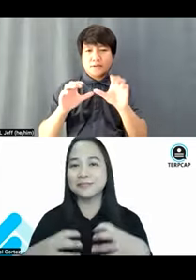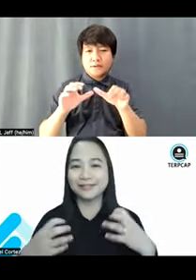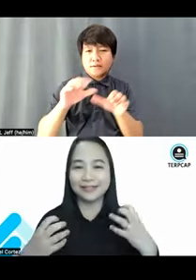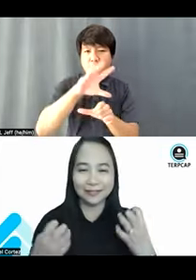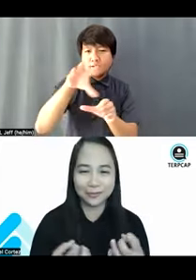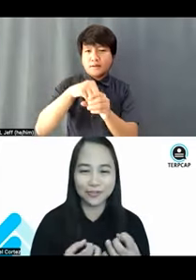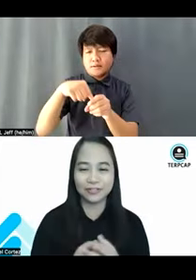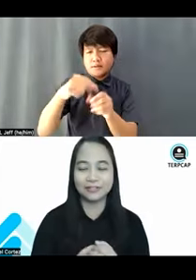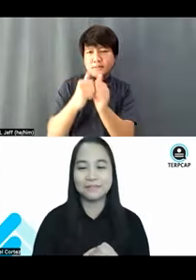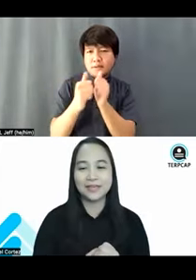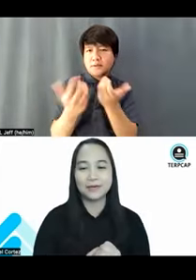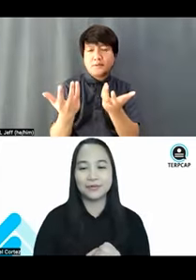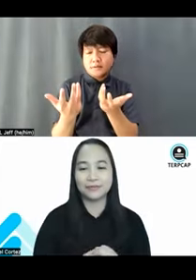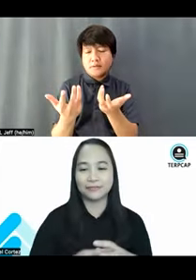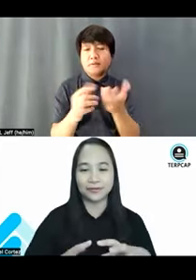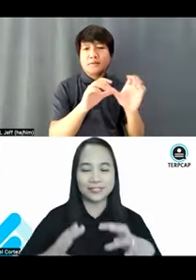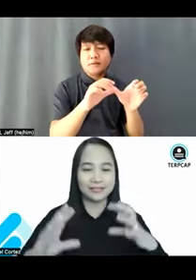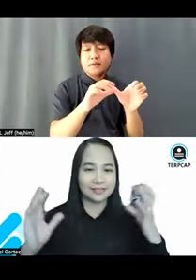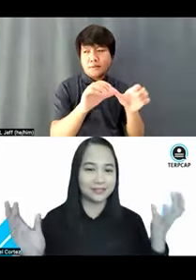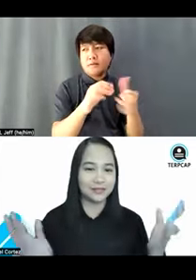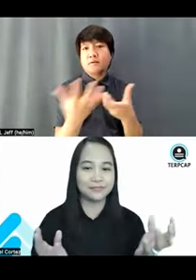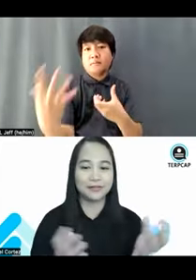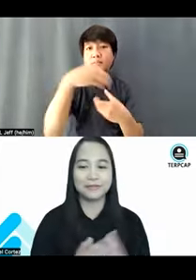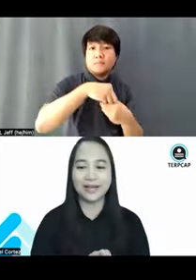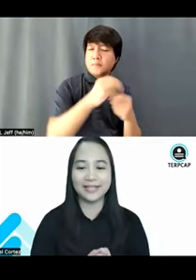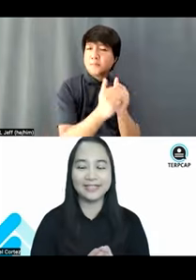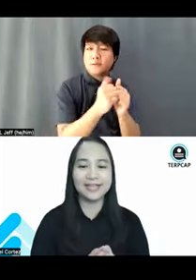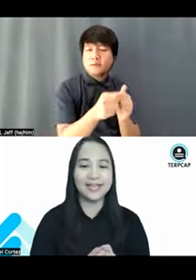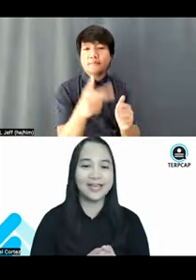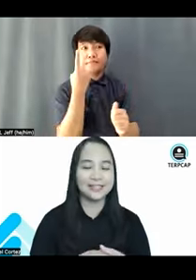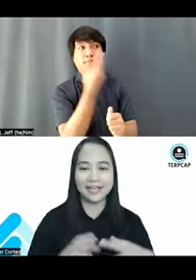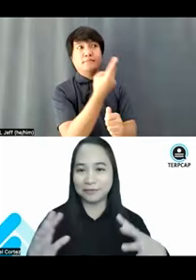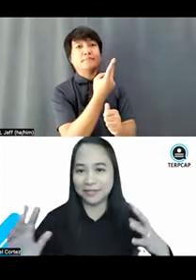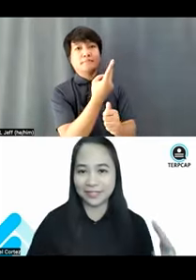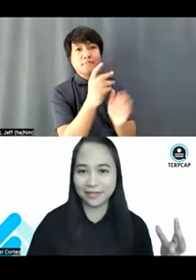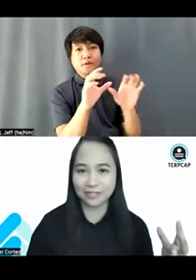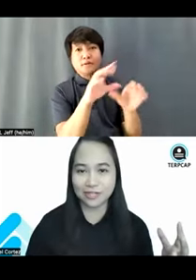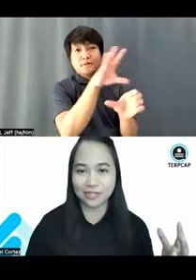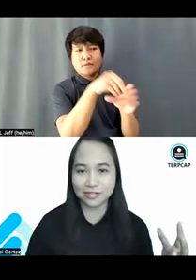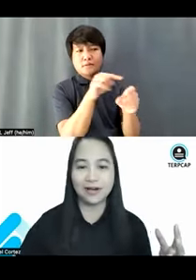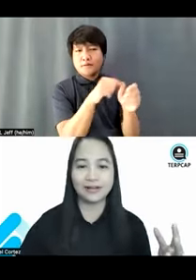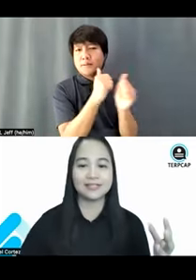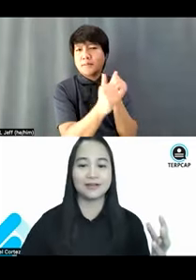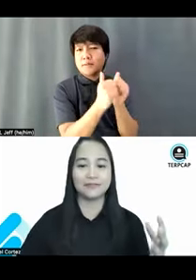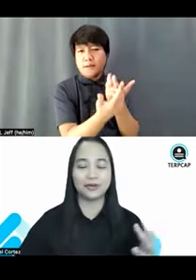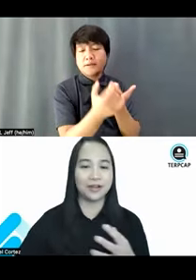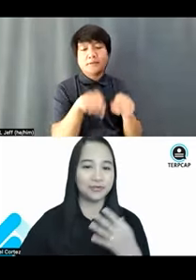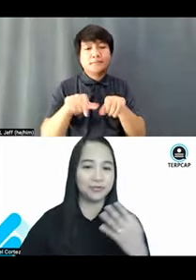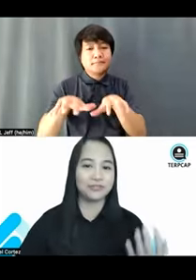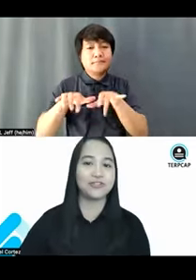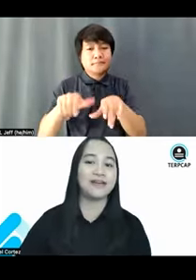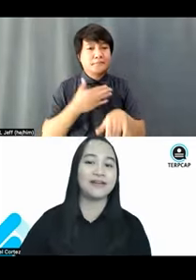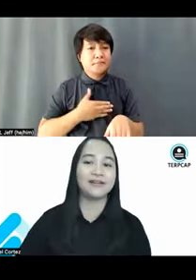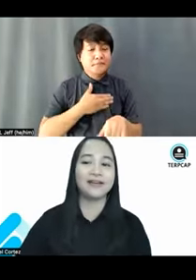disability inclusion, what are the first things that come to our mind. And I will be leaving the chat box for